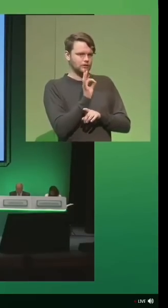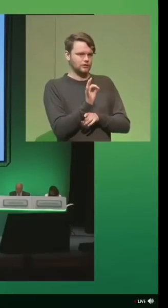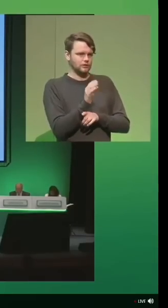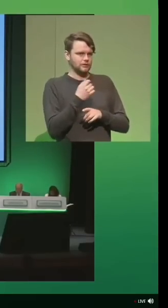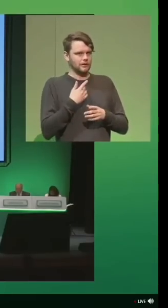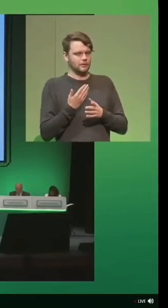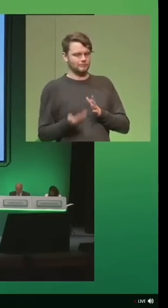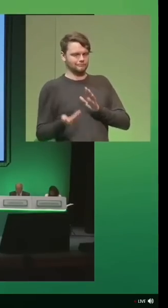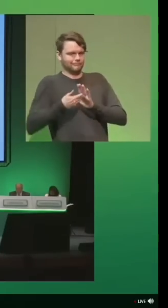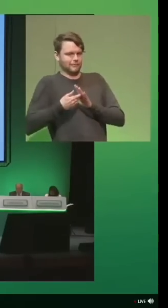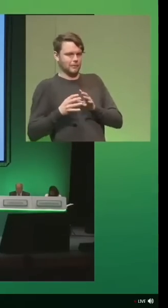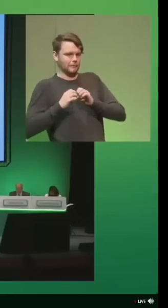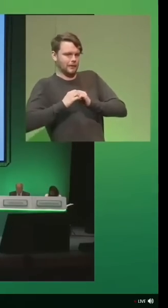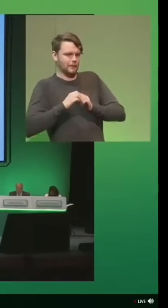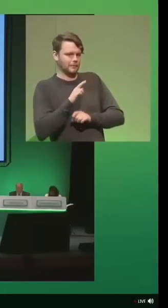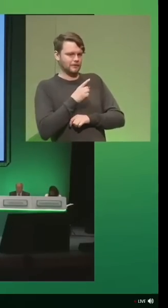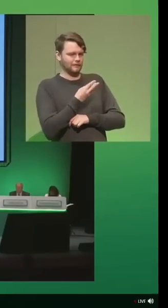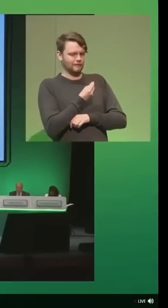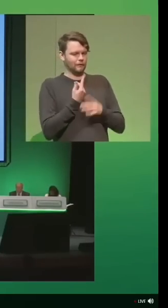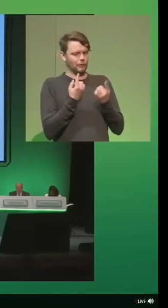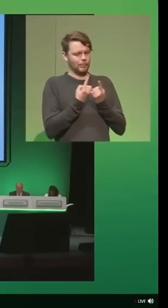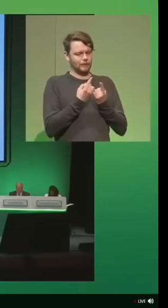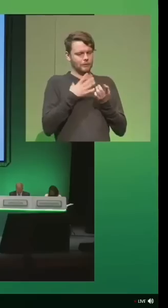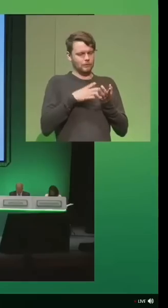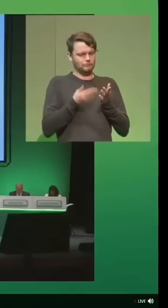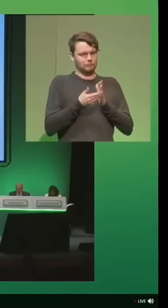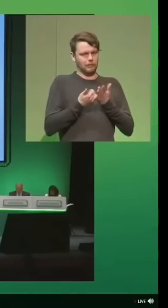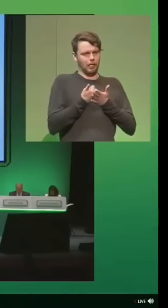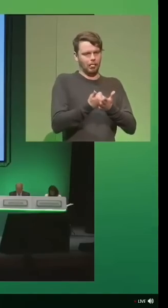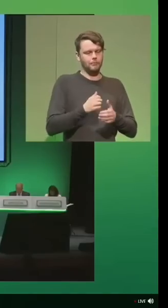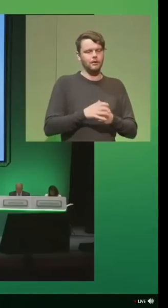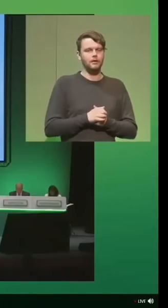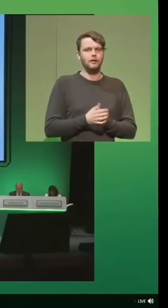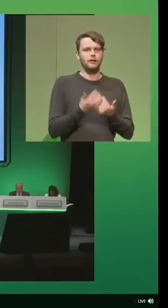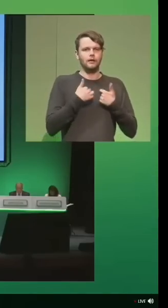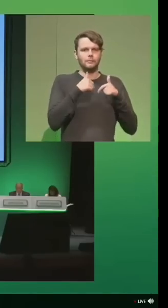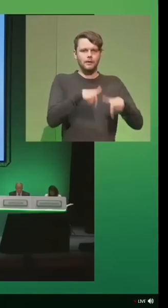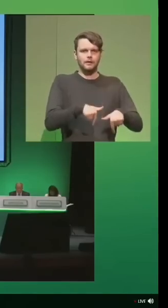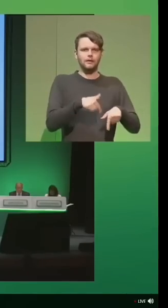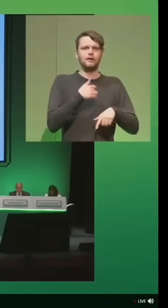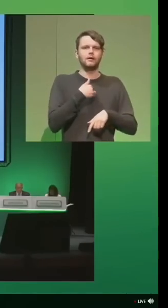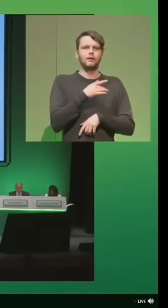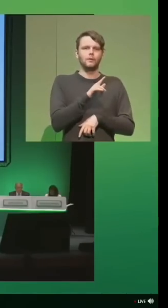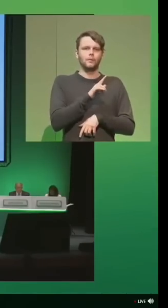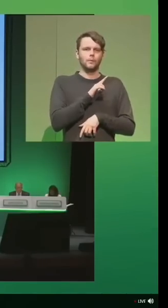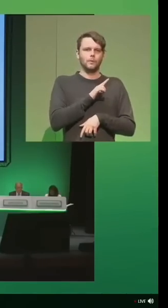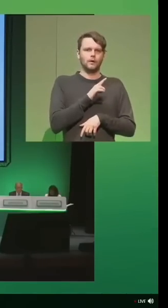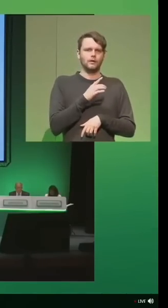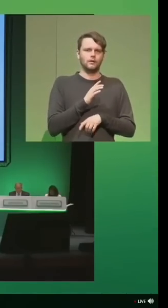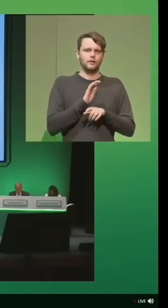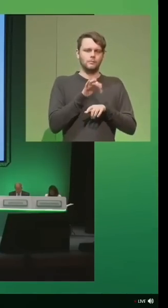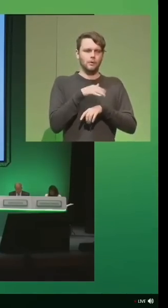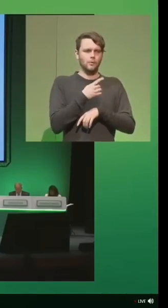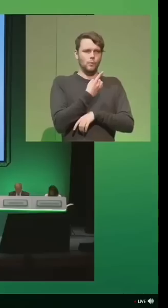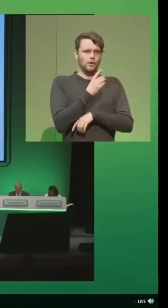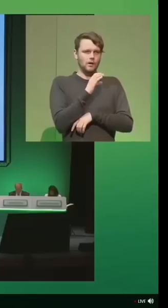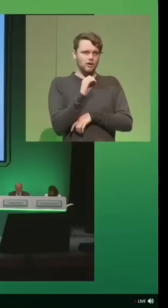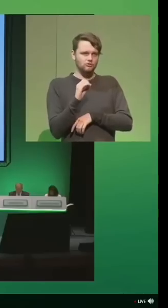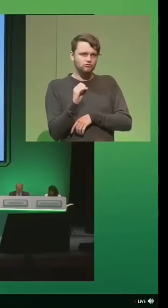little bit of a Part B on it, because I've noticed a few things that I might be able to help with. I'm here today as a result of at least 100